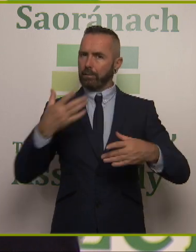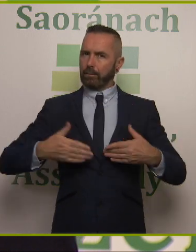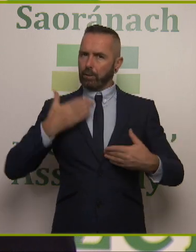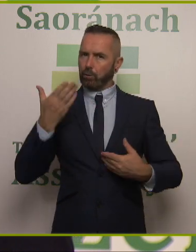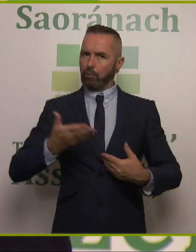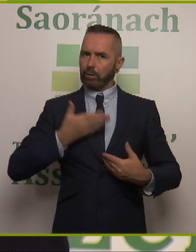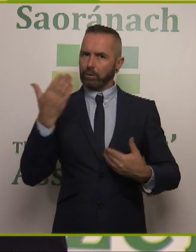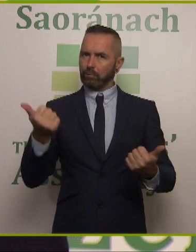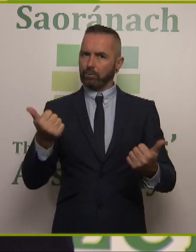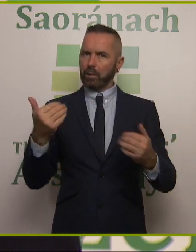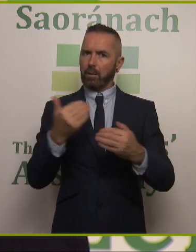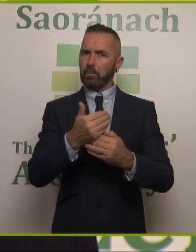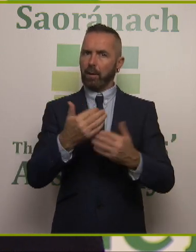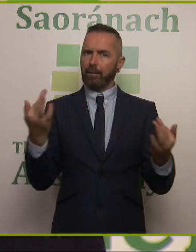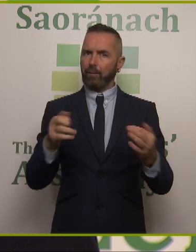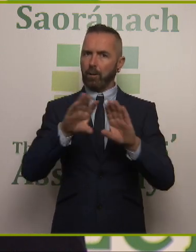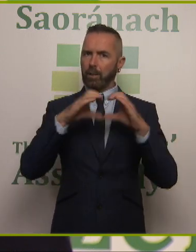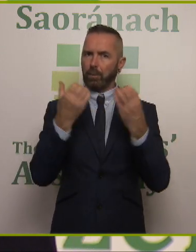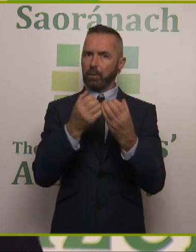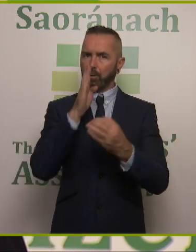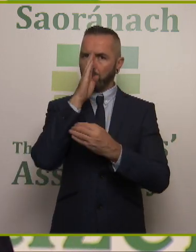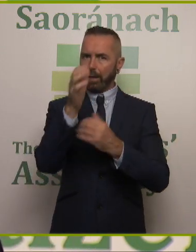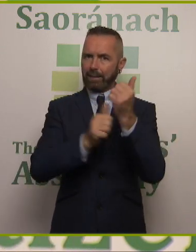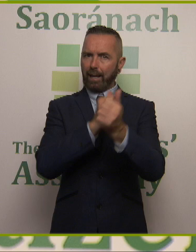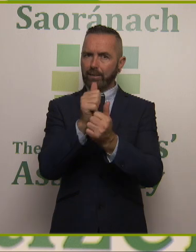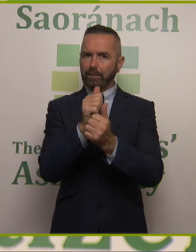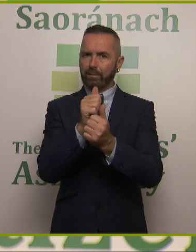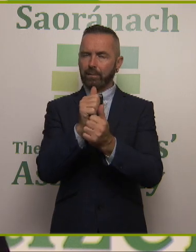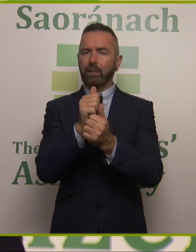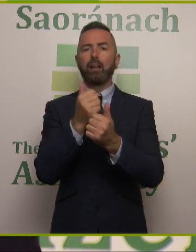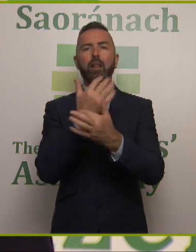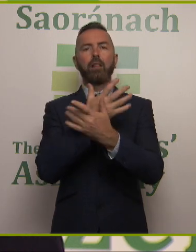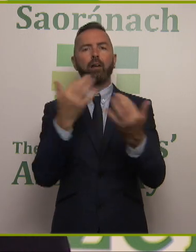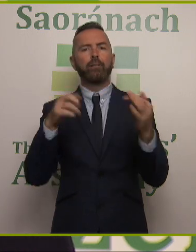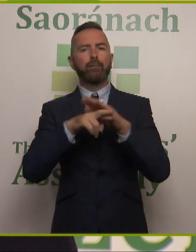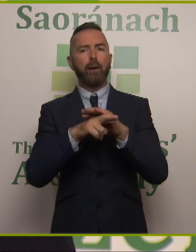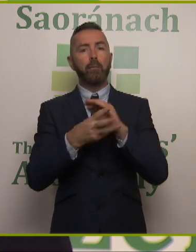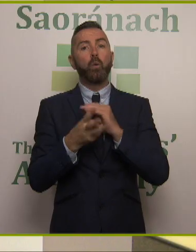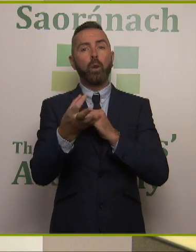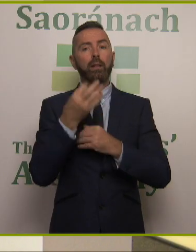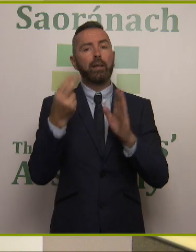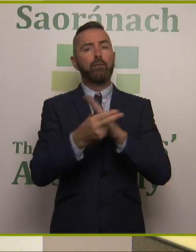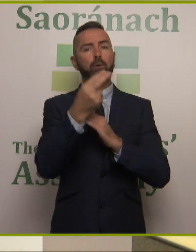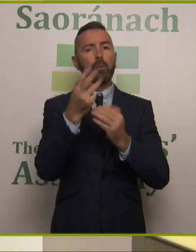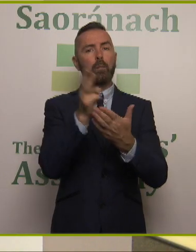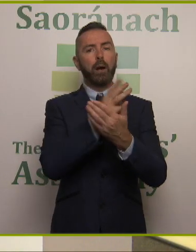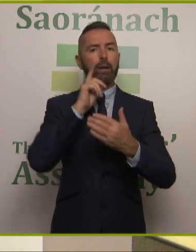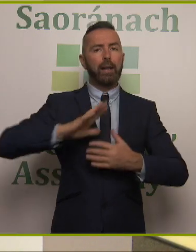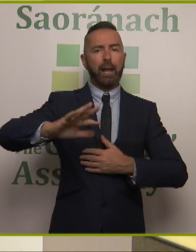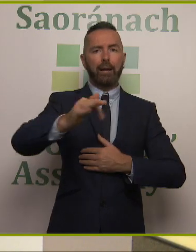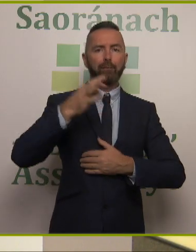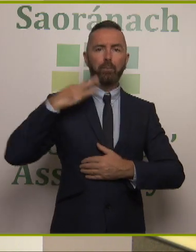community. We now have multiple examples of farmers willing to give up small parts of their land for the benefit of their local group water scheme,